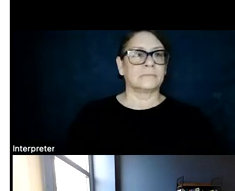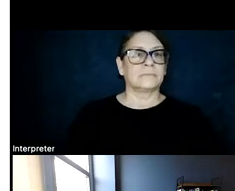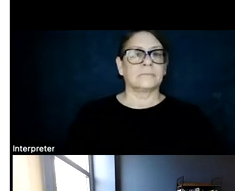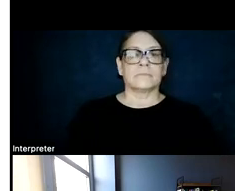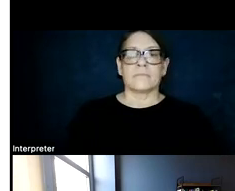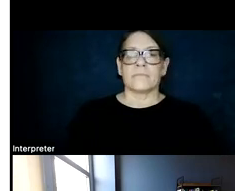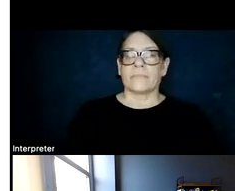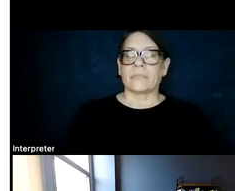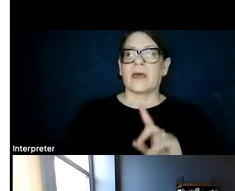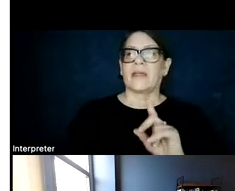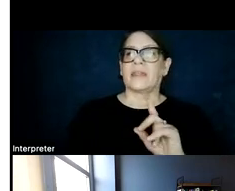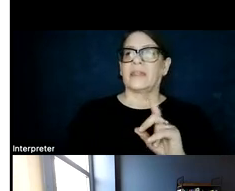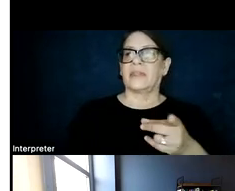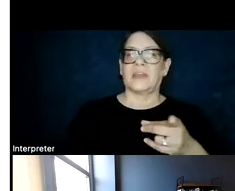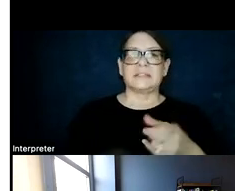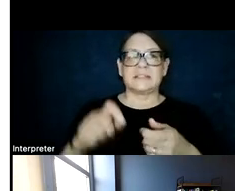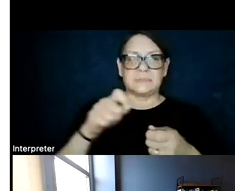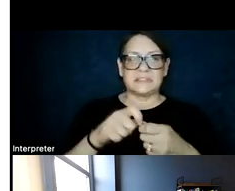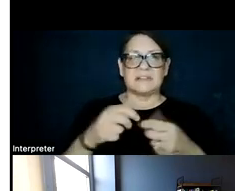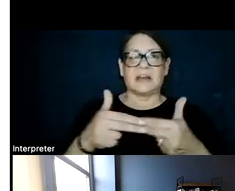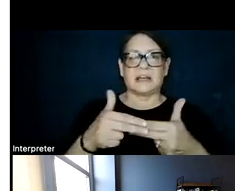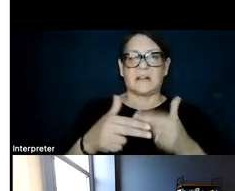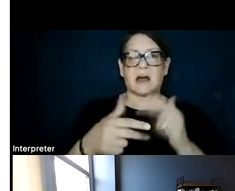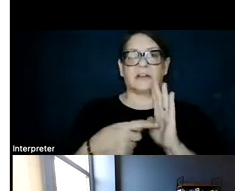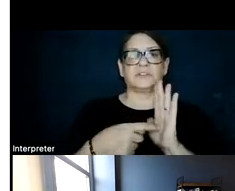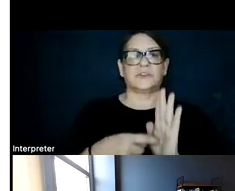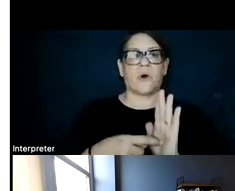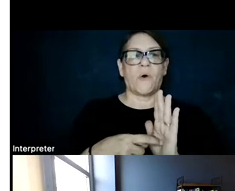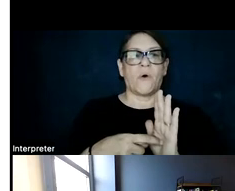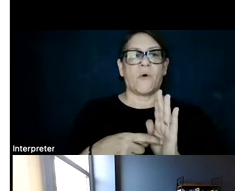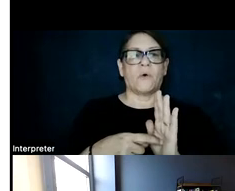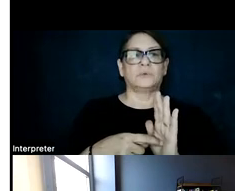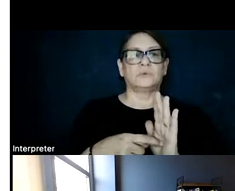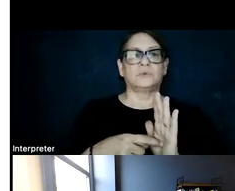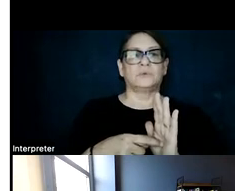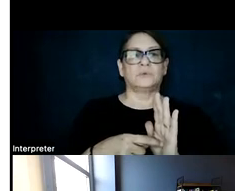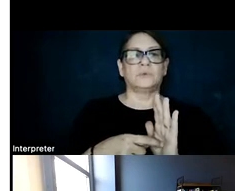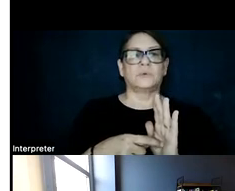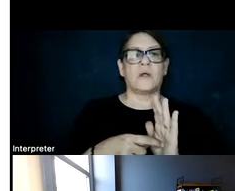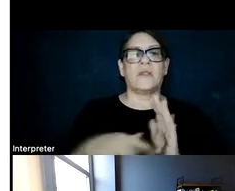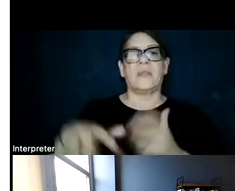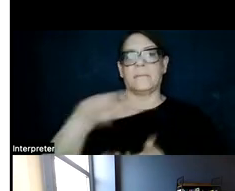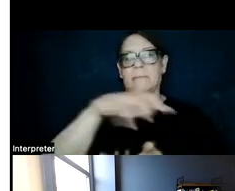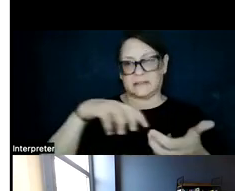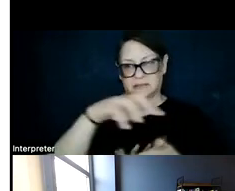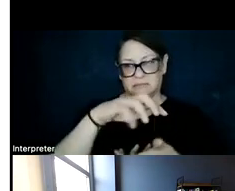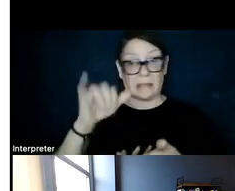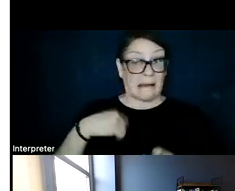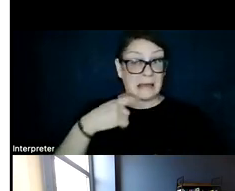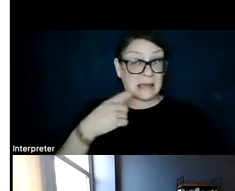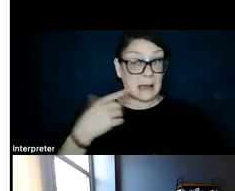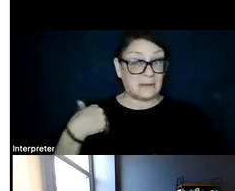And this particular slide shows that relative mix. So when I asked earlier in the